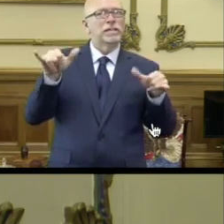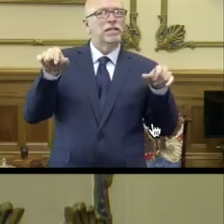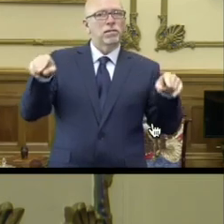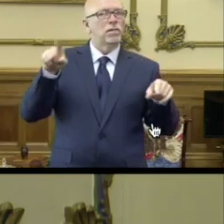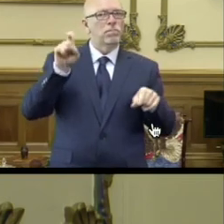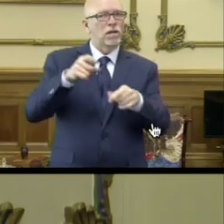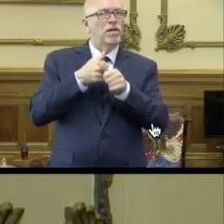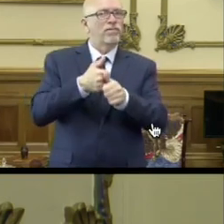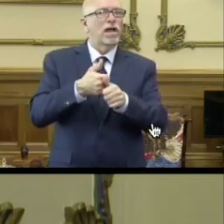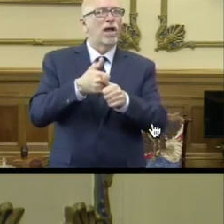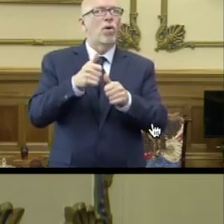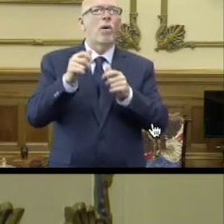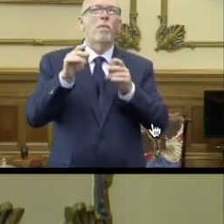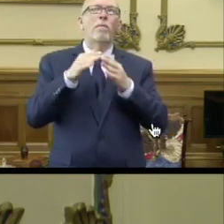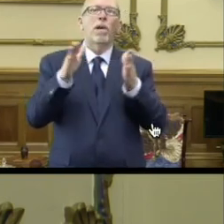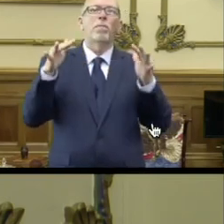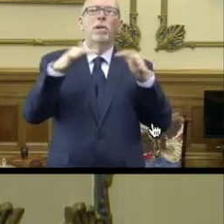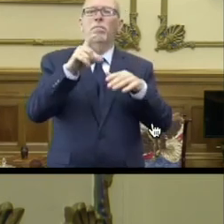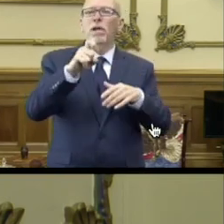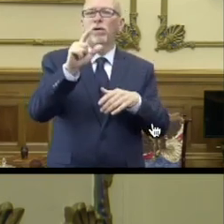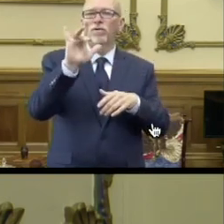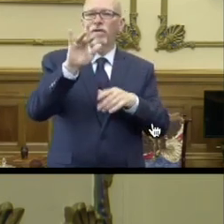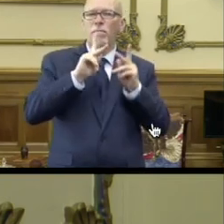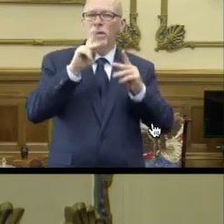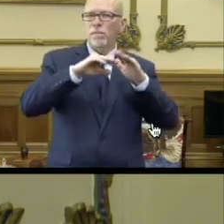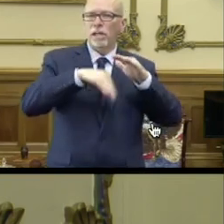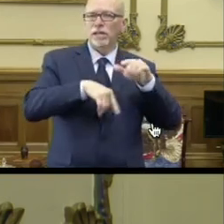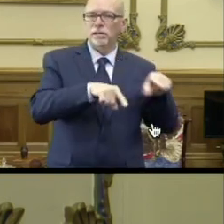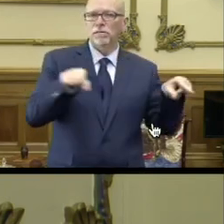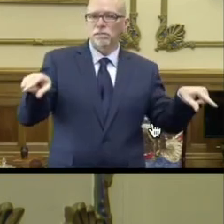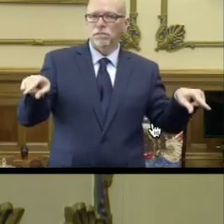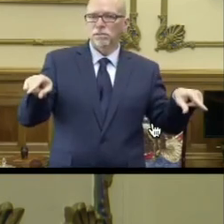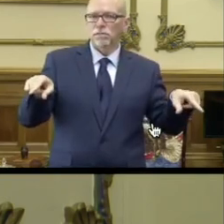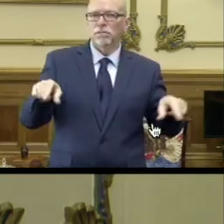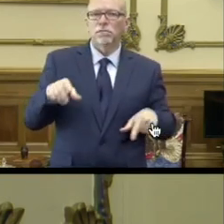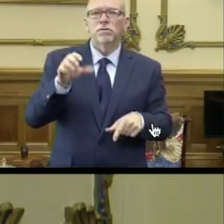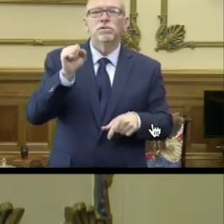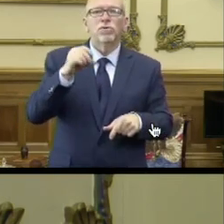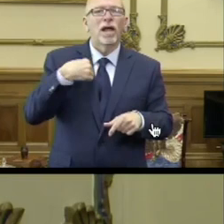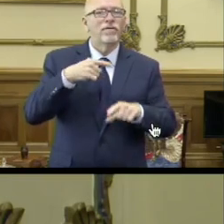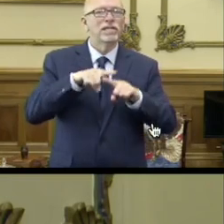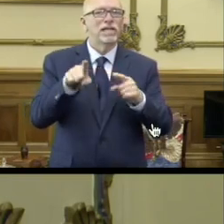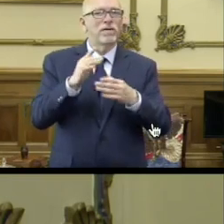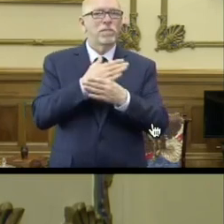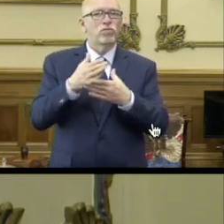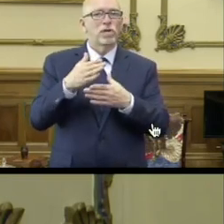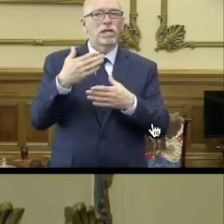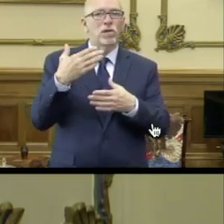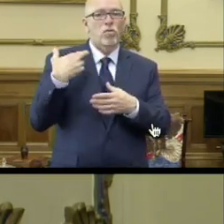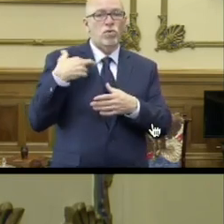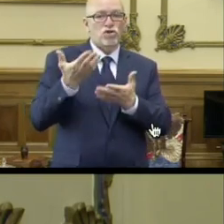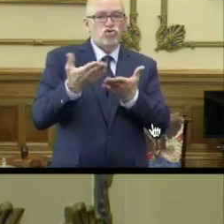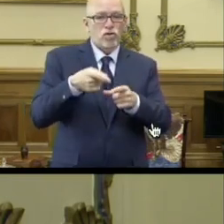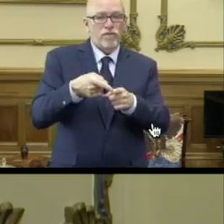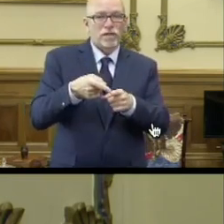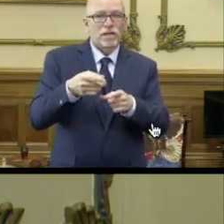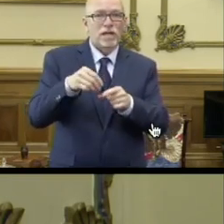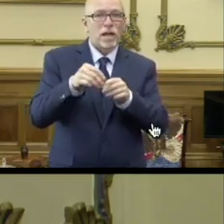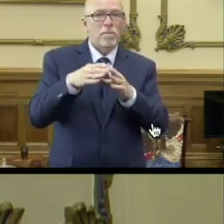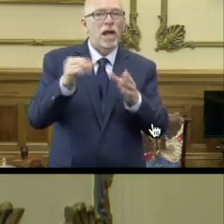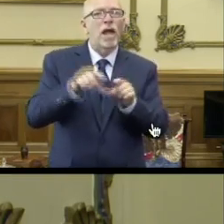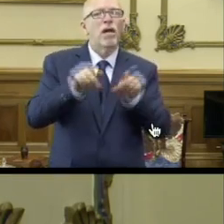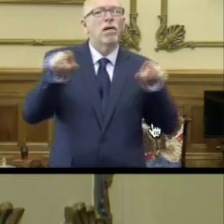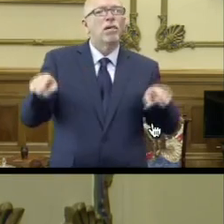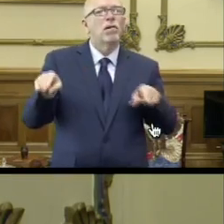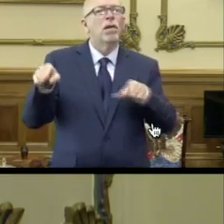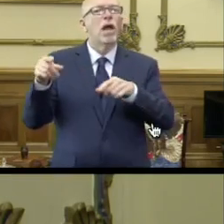public gathering limitation of 25 people. And so there is a difference between religious services and the public gathering aspect